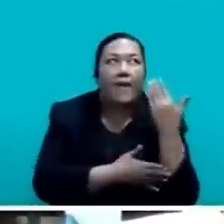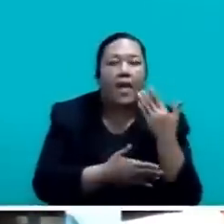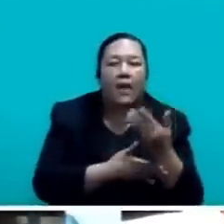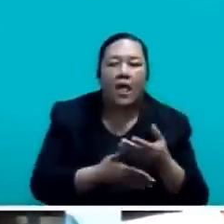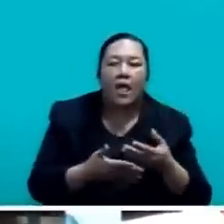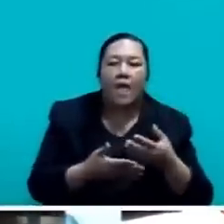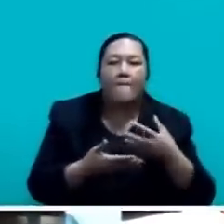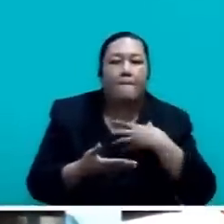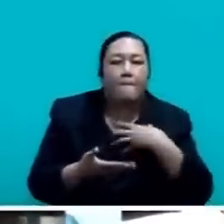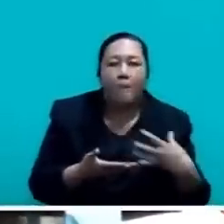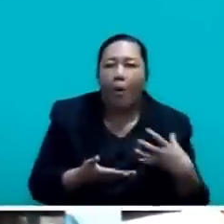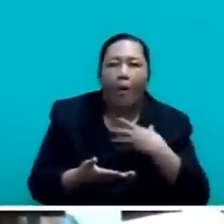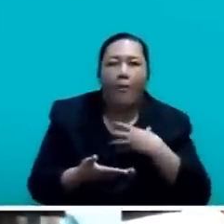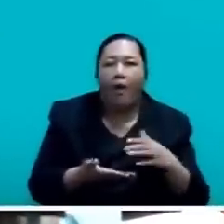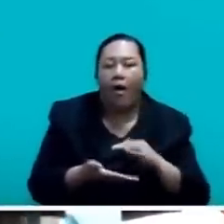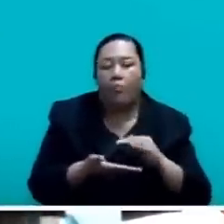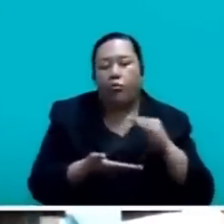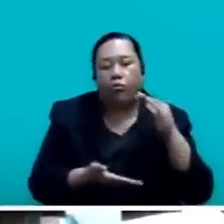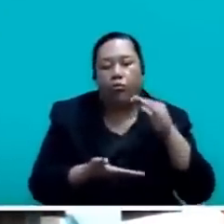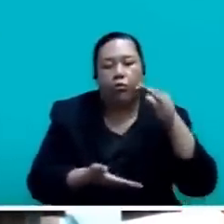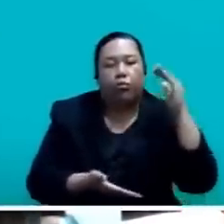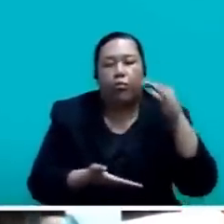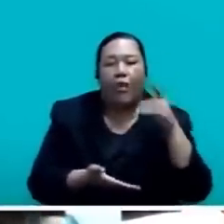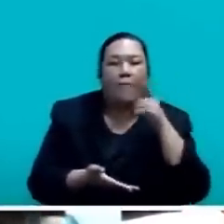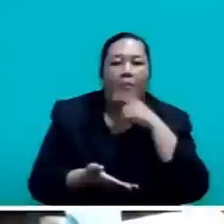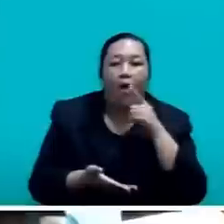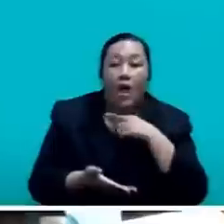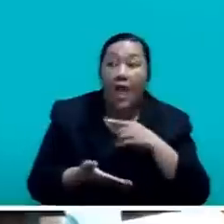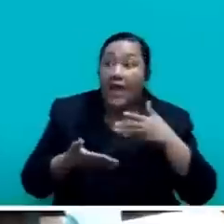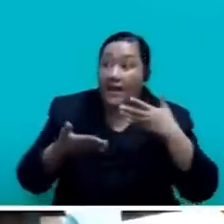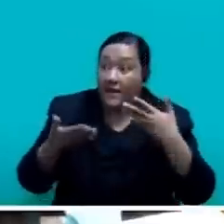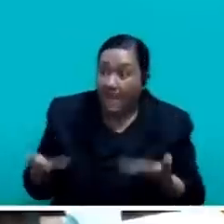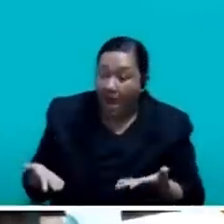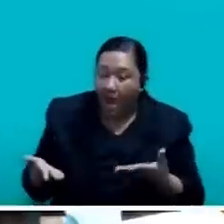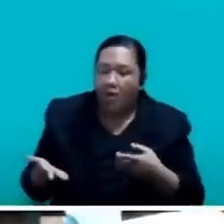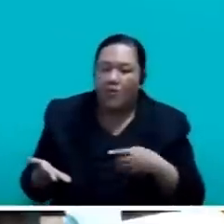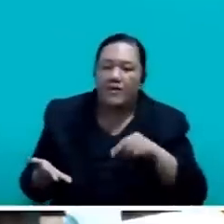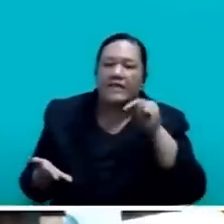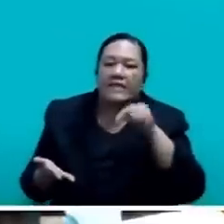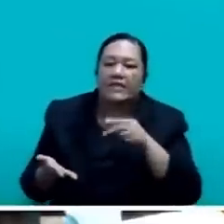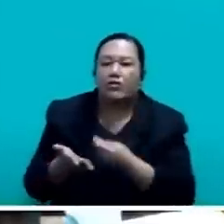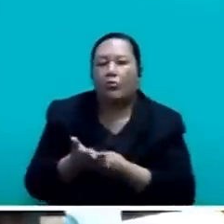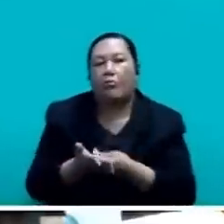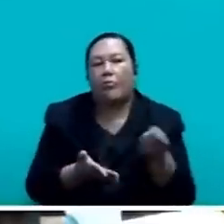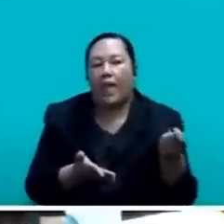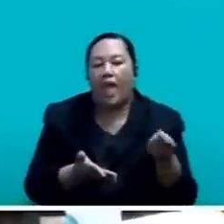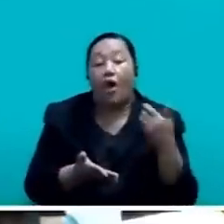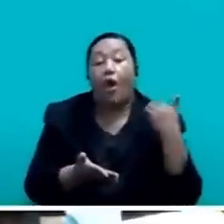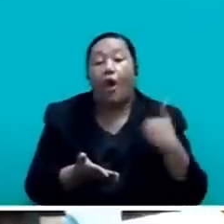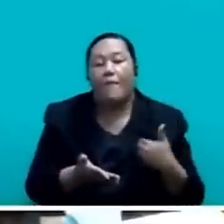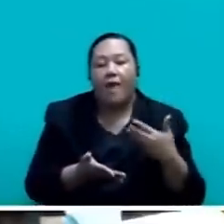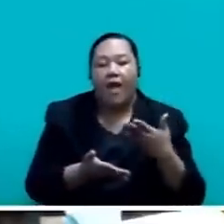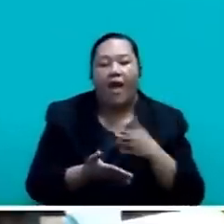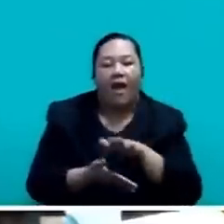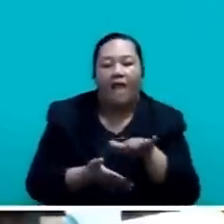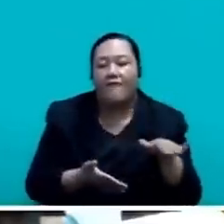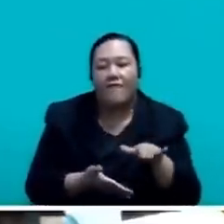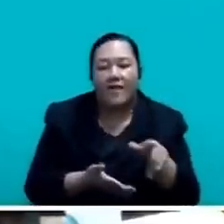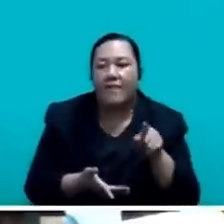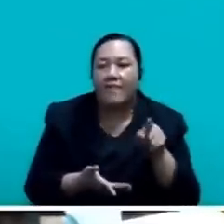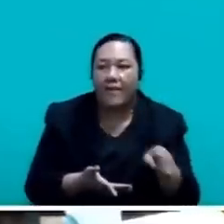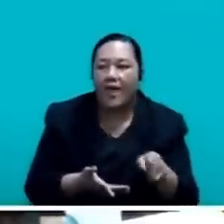have now inherited and now will have to pay. On their behalf and on the weight of those irresponsible